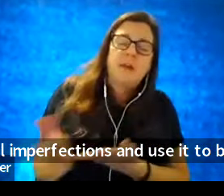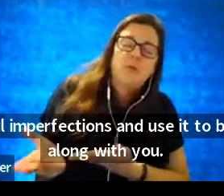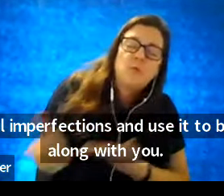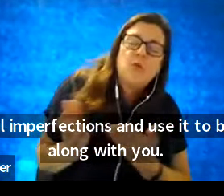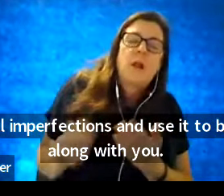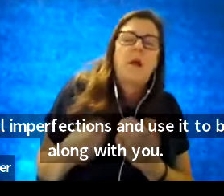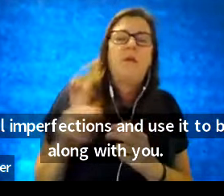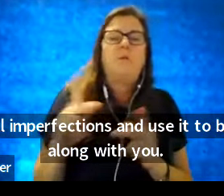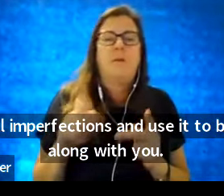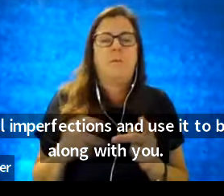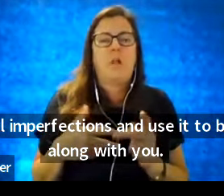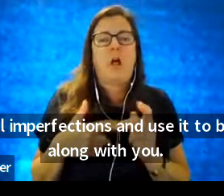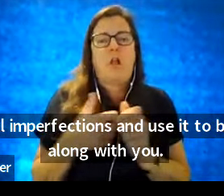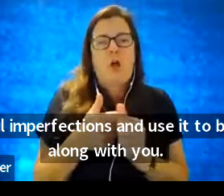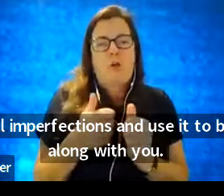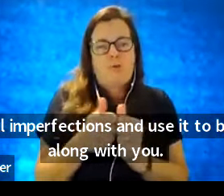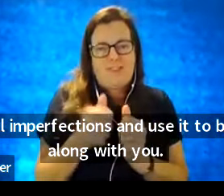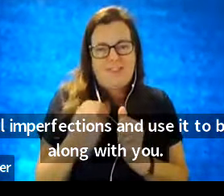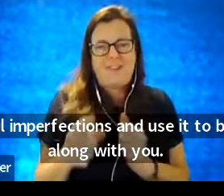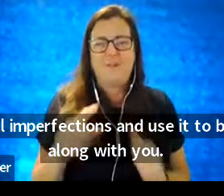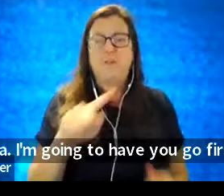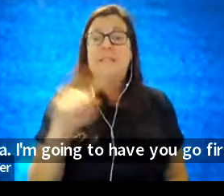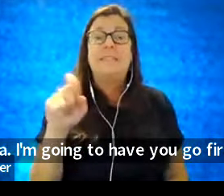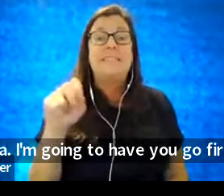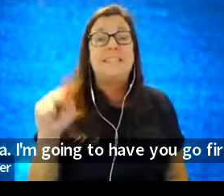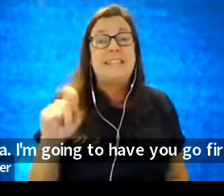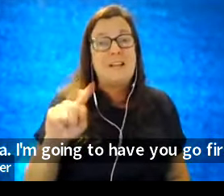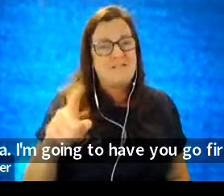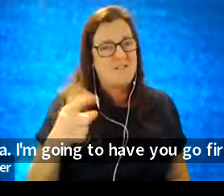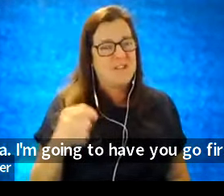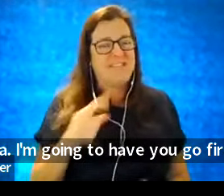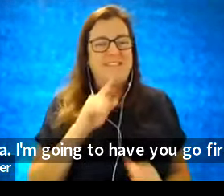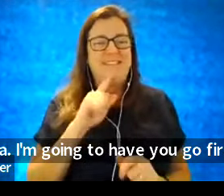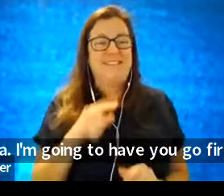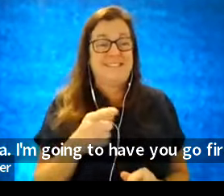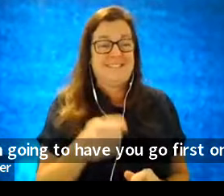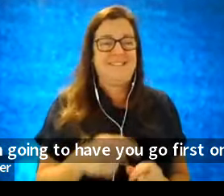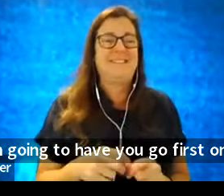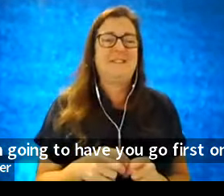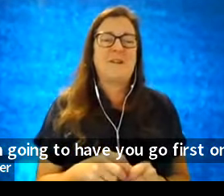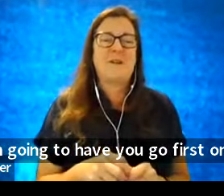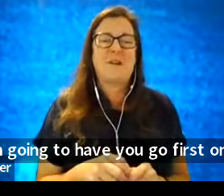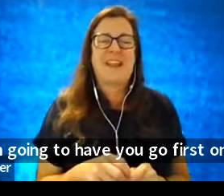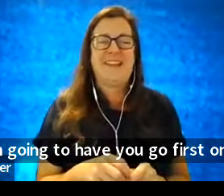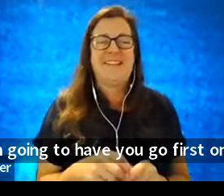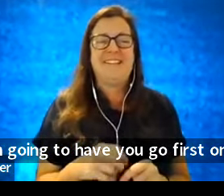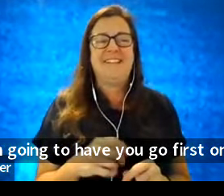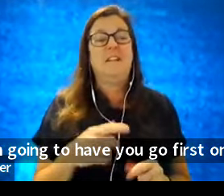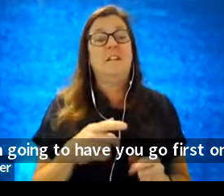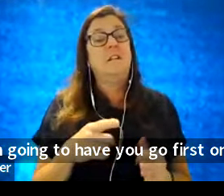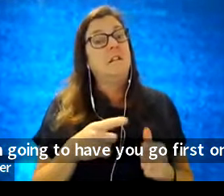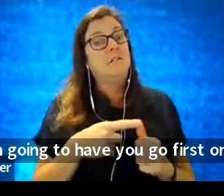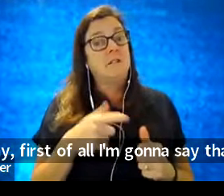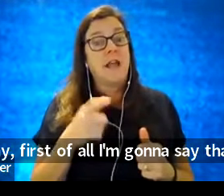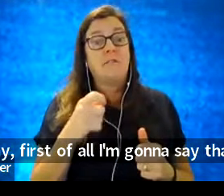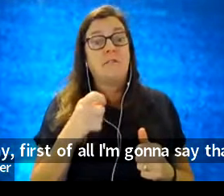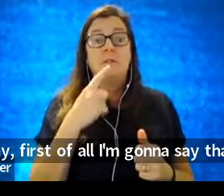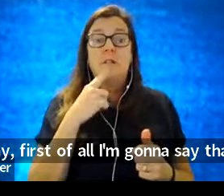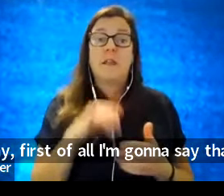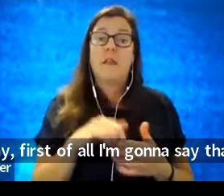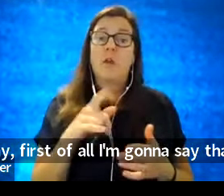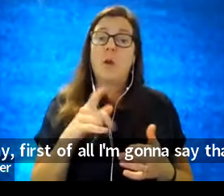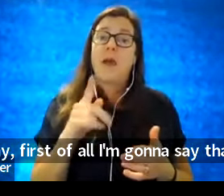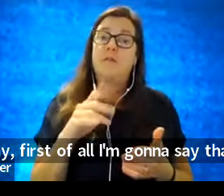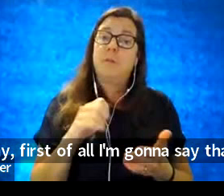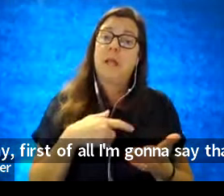So, Zena, I'm going to have you go first on this one. Okay, first of all, I'm going to say that you need to be